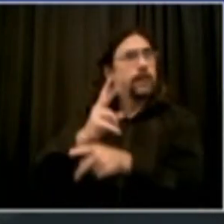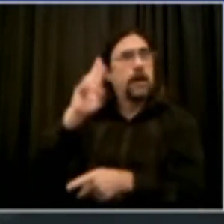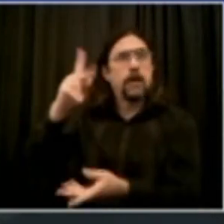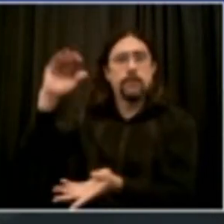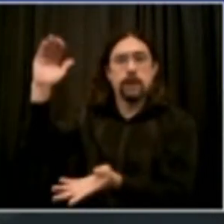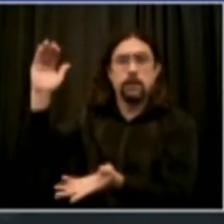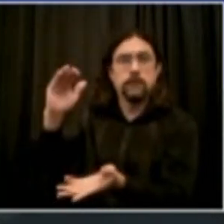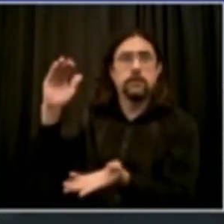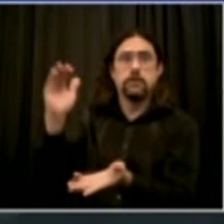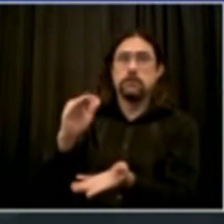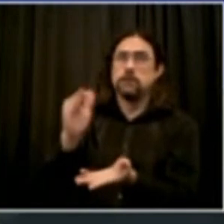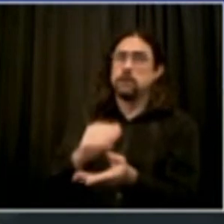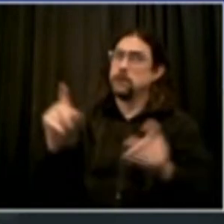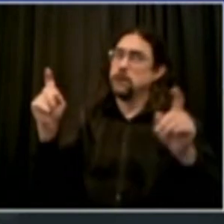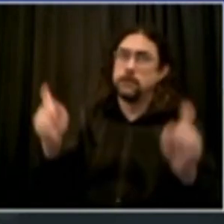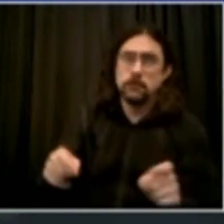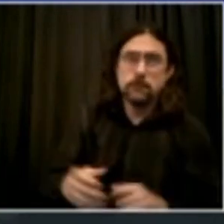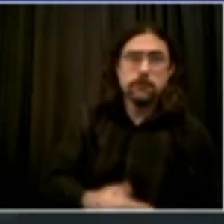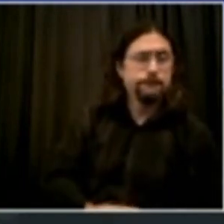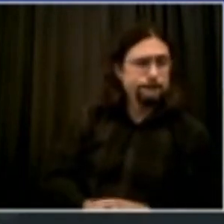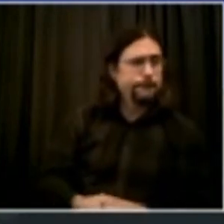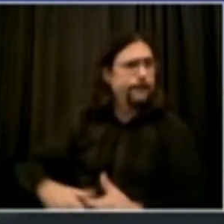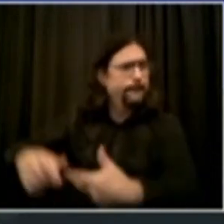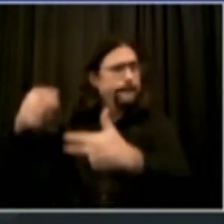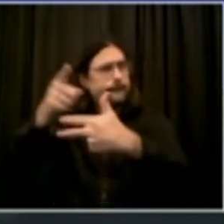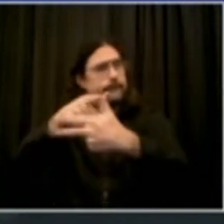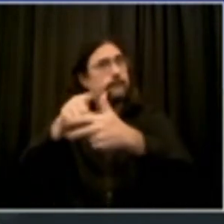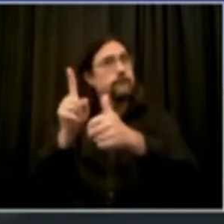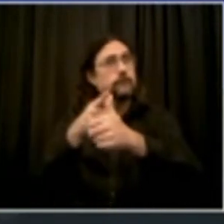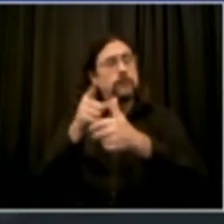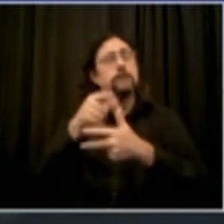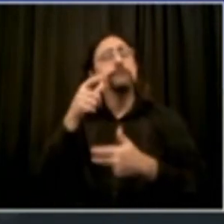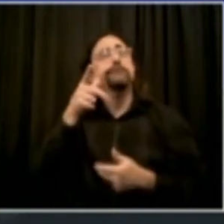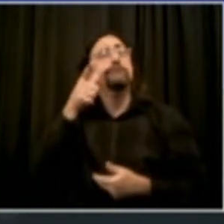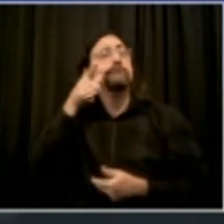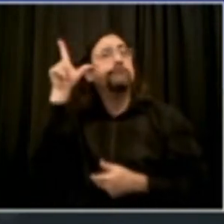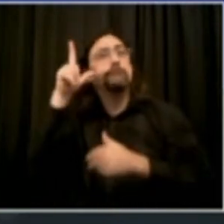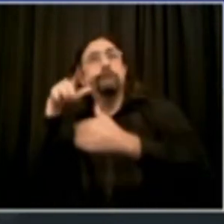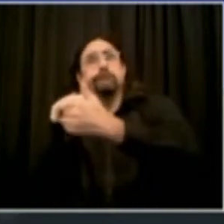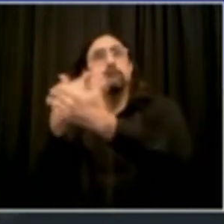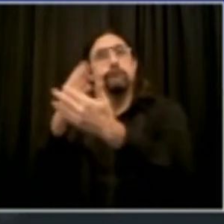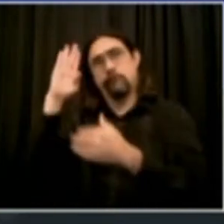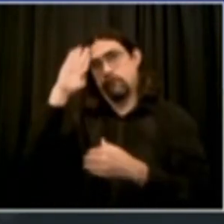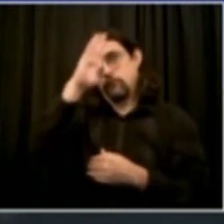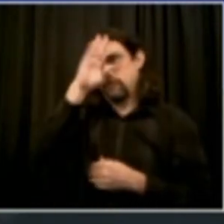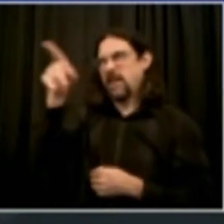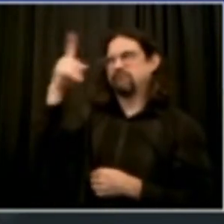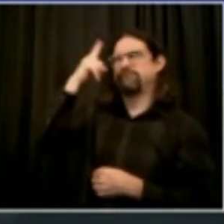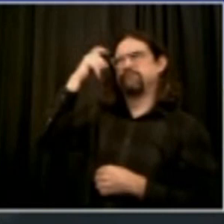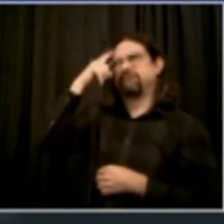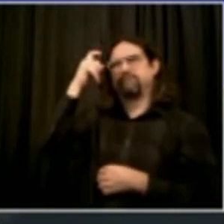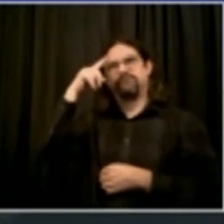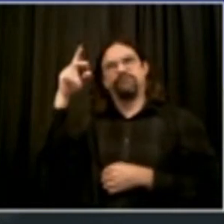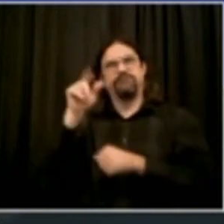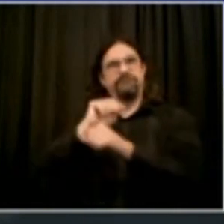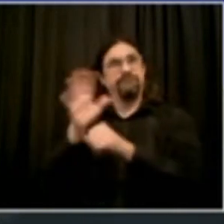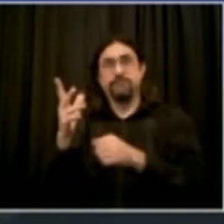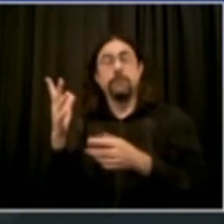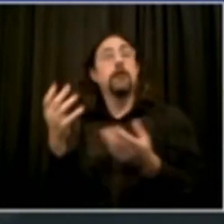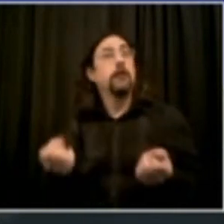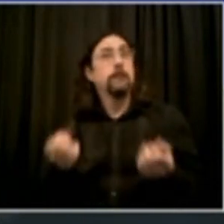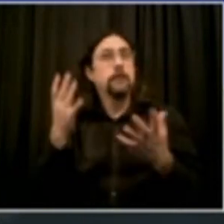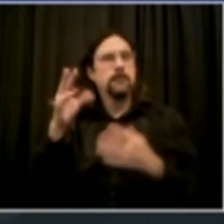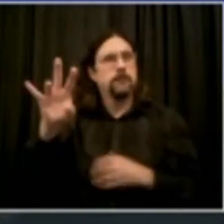79 patients. Number two, daily number of health and hospitals, ICUs, 375 patients is the threshold.